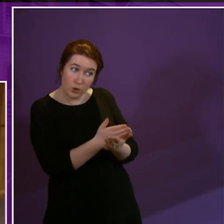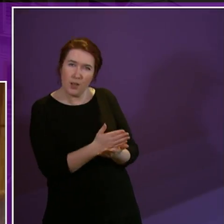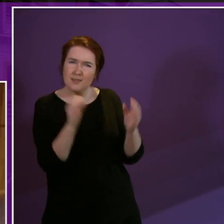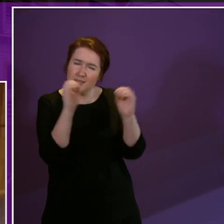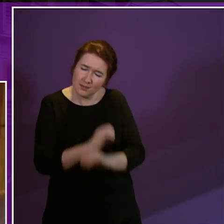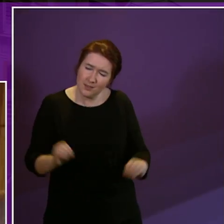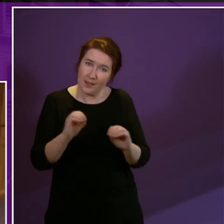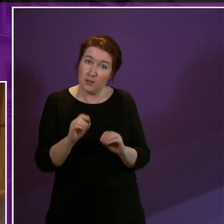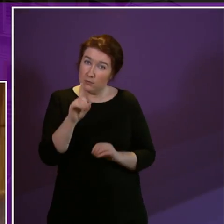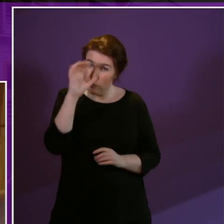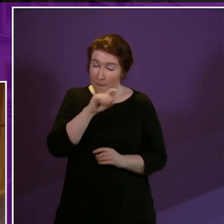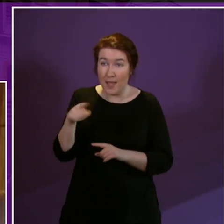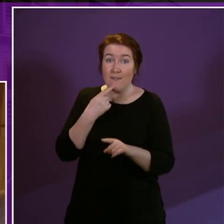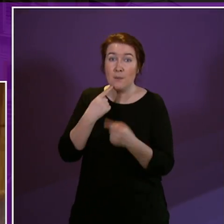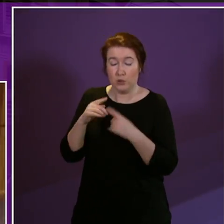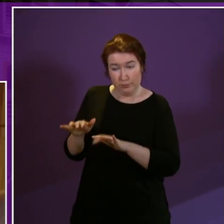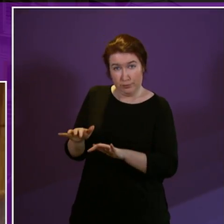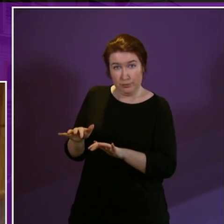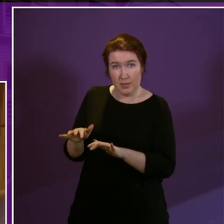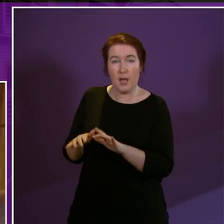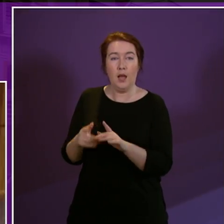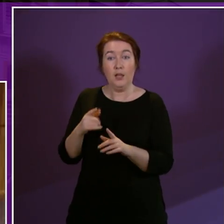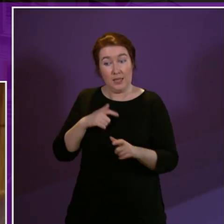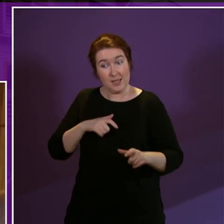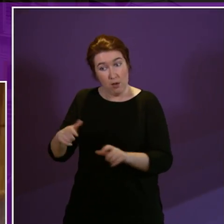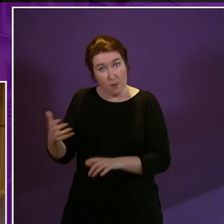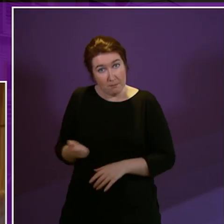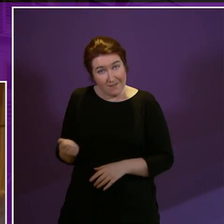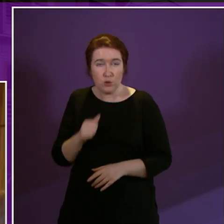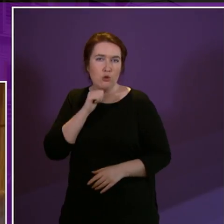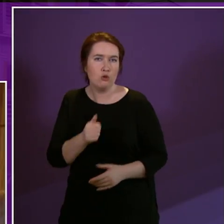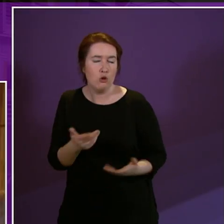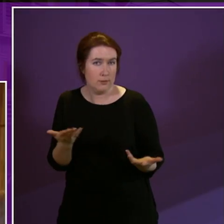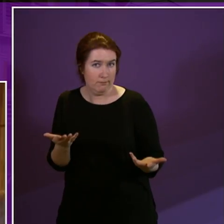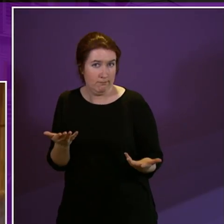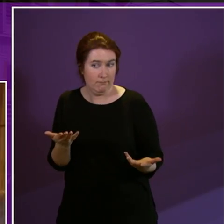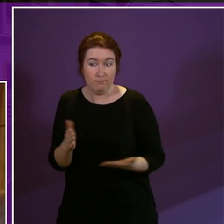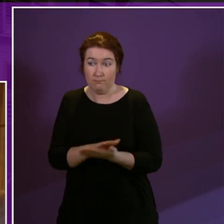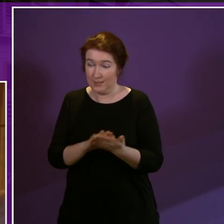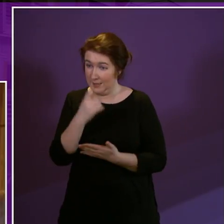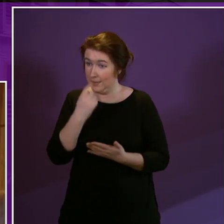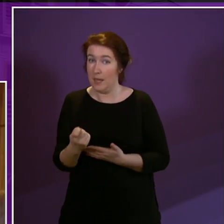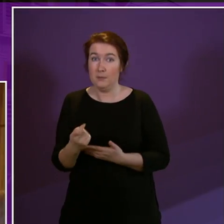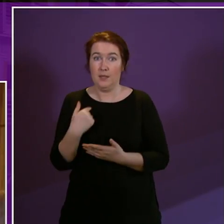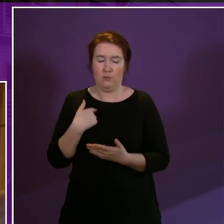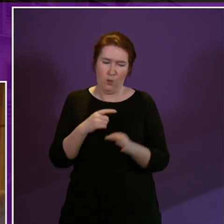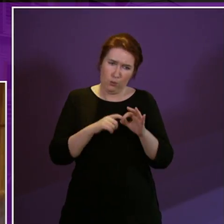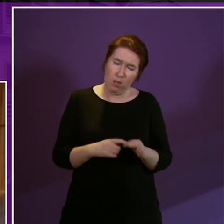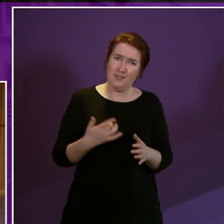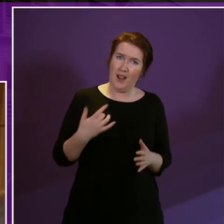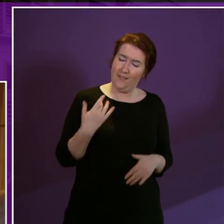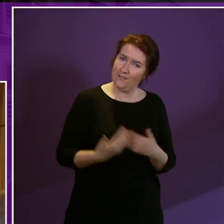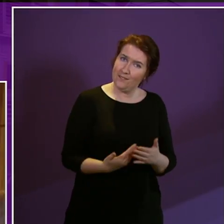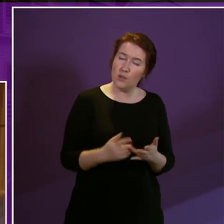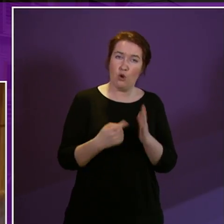this information will decide she continues to receive benefit or not this can be the difference between her having some quality of life